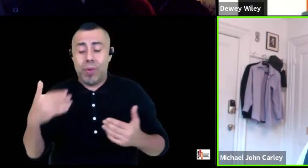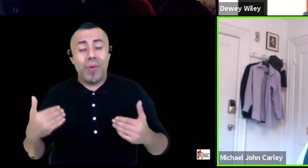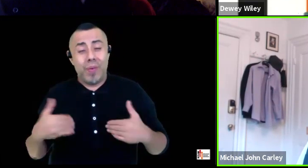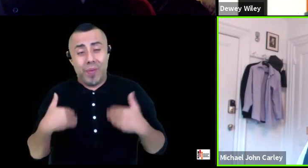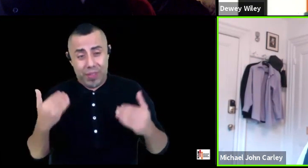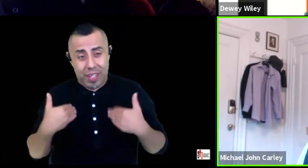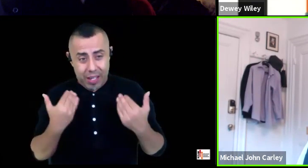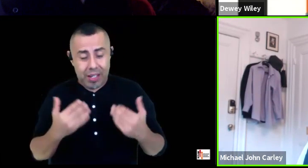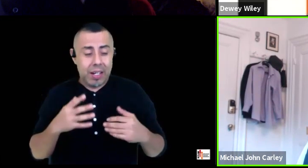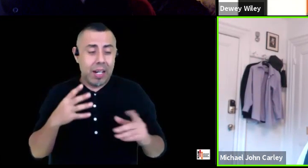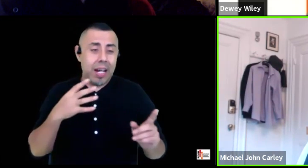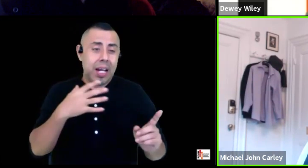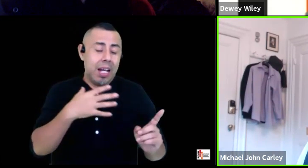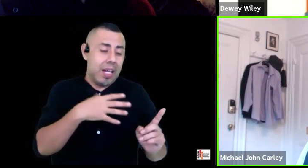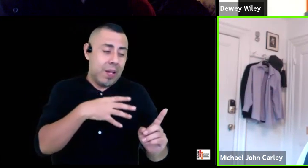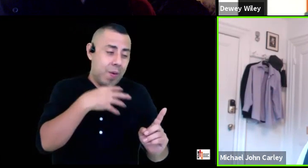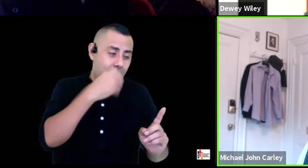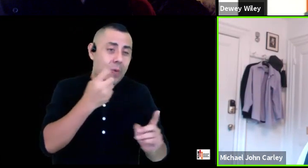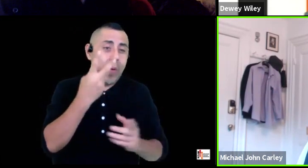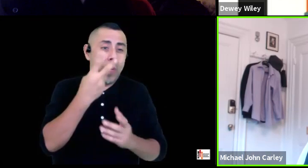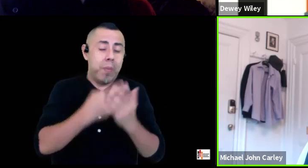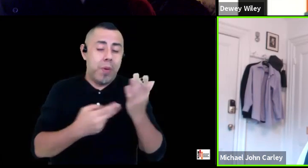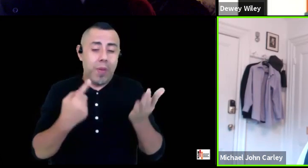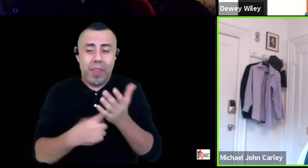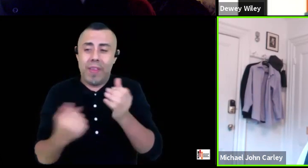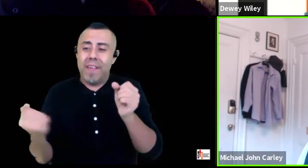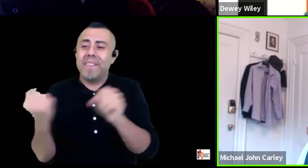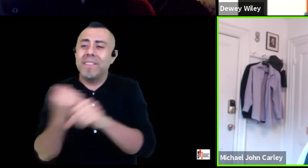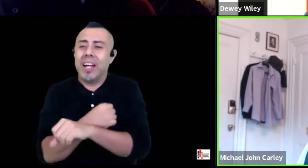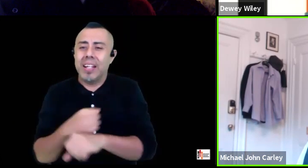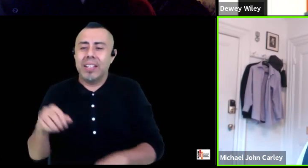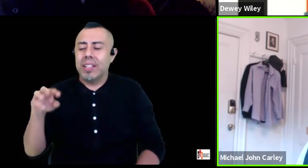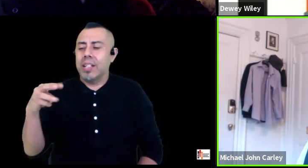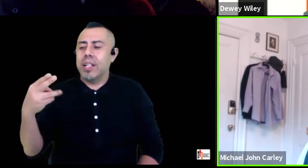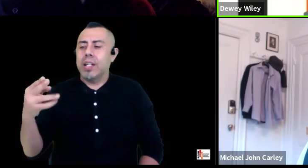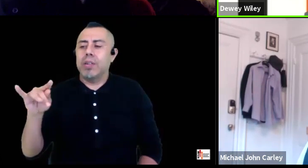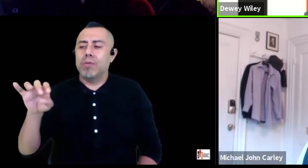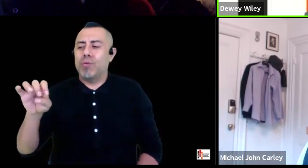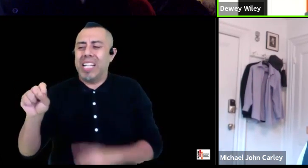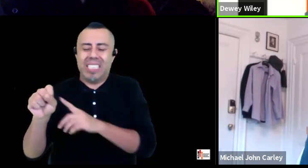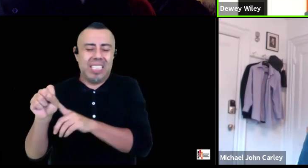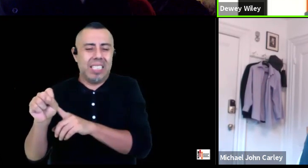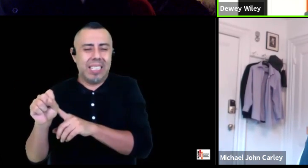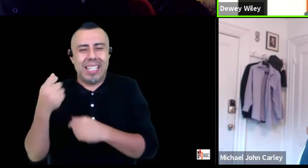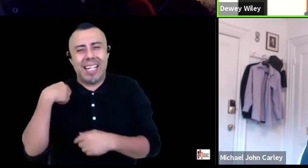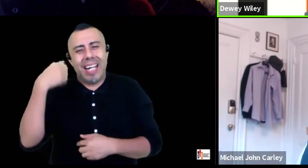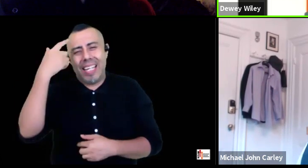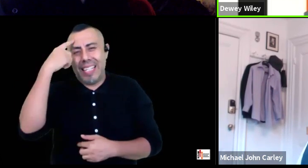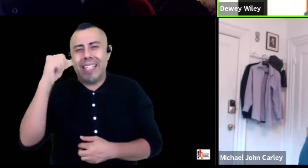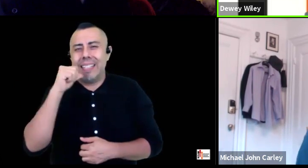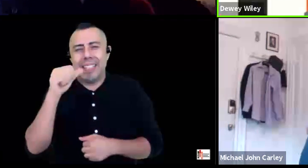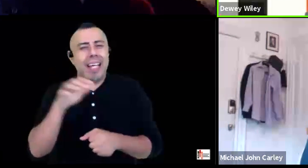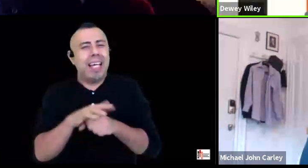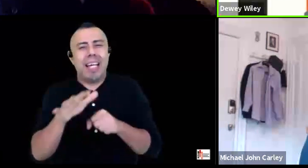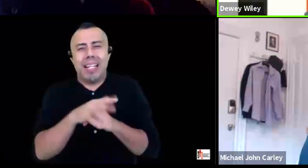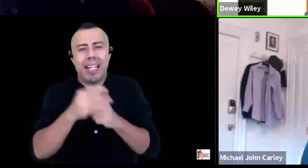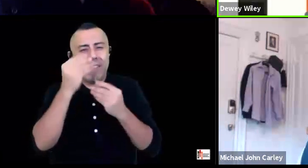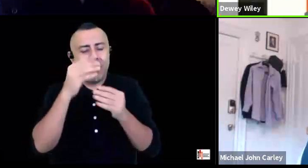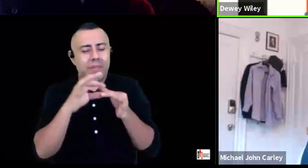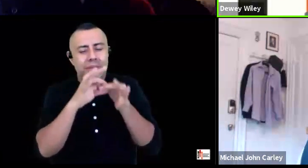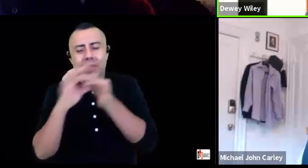fighting the whites and you know i don't think there's enough expository information to this you know this day and age to understand